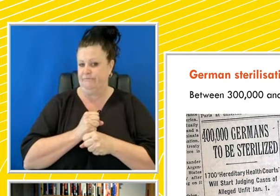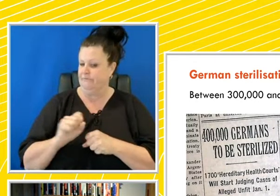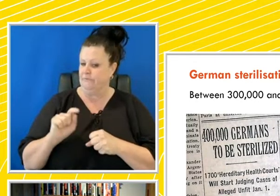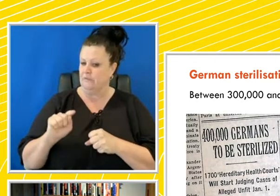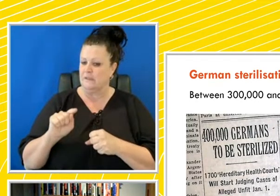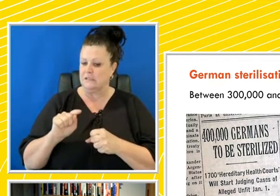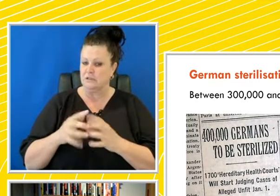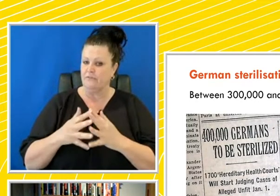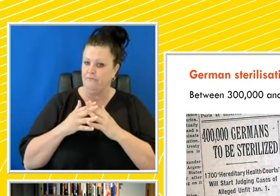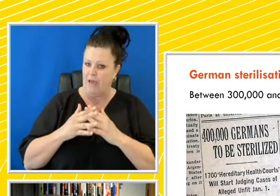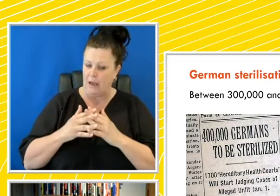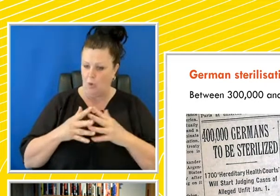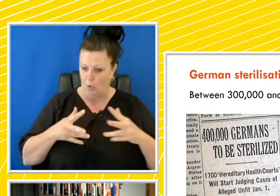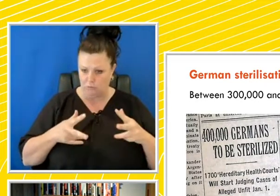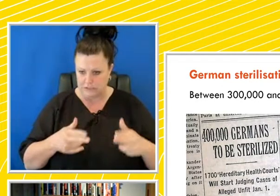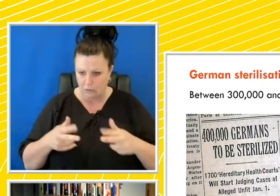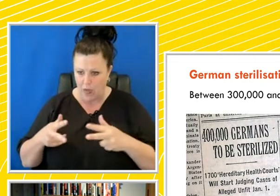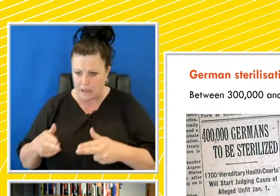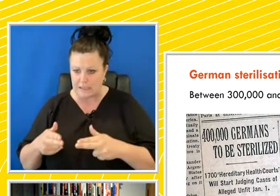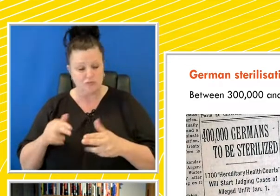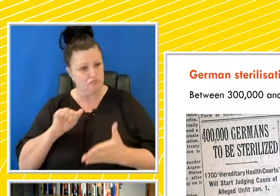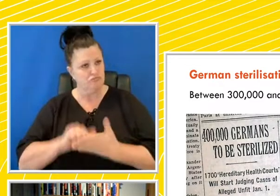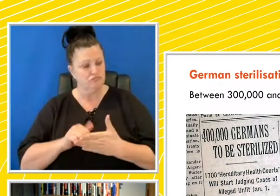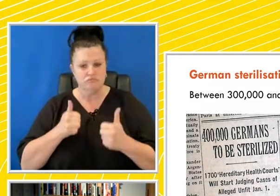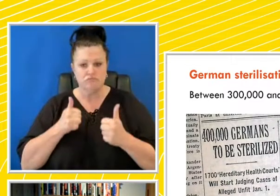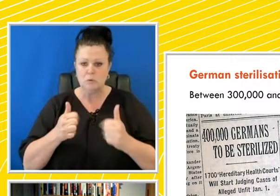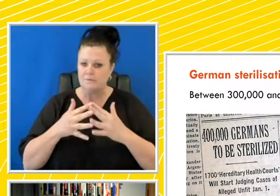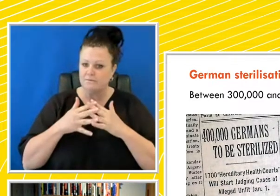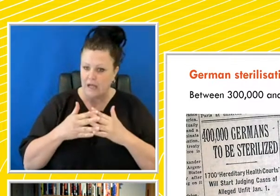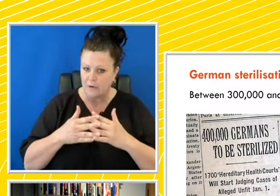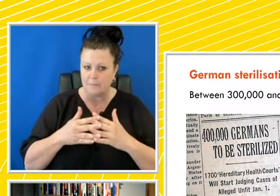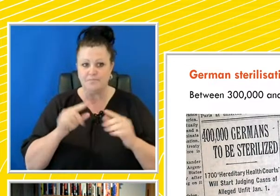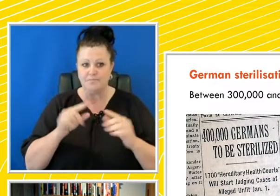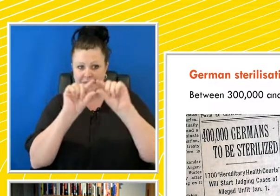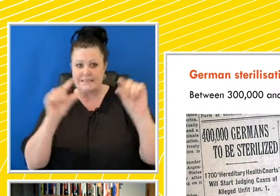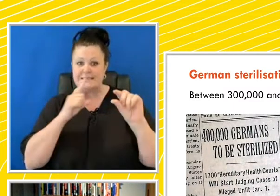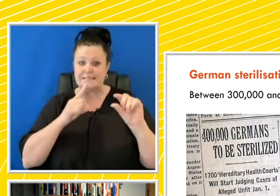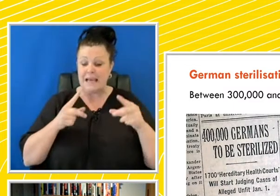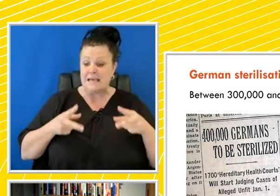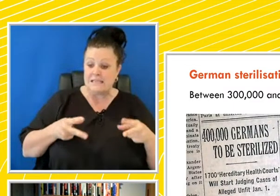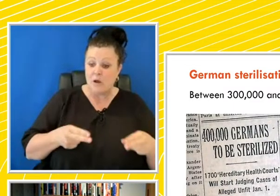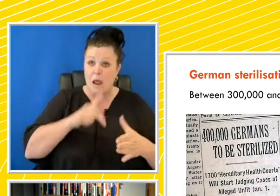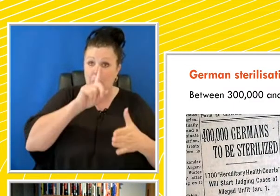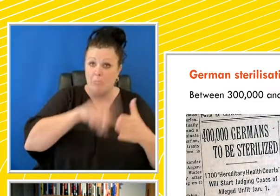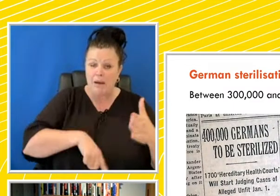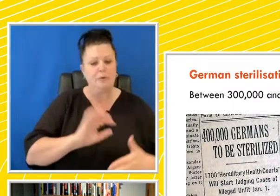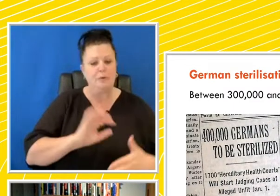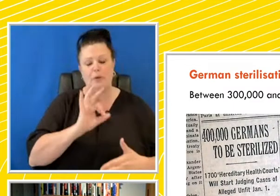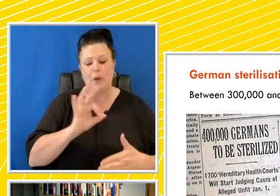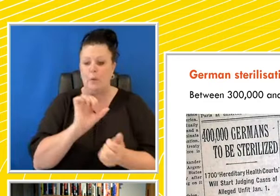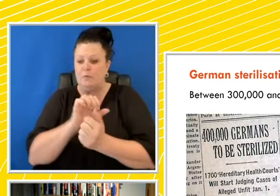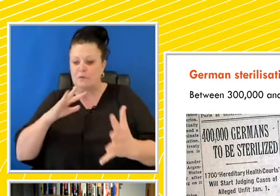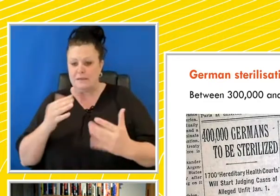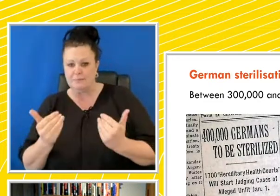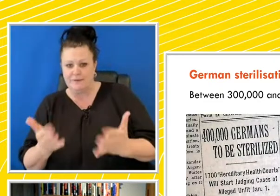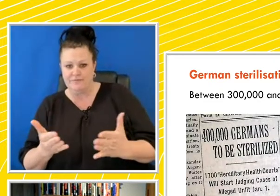value of sterilization. It reads at the top, sterilization is not punishment, but liberation. What parents